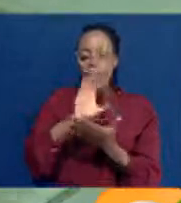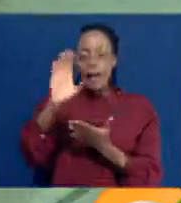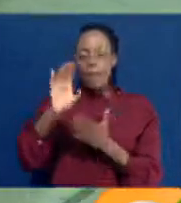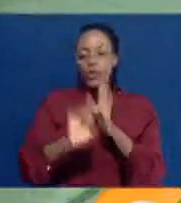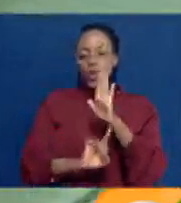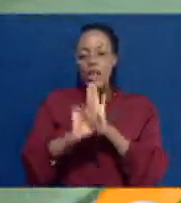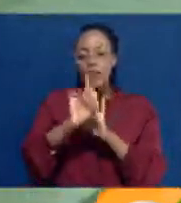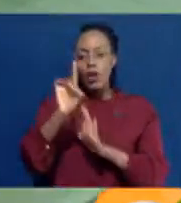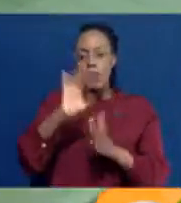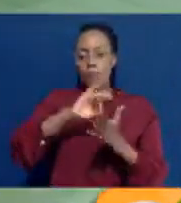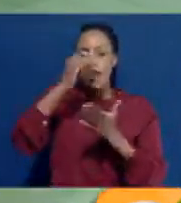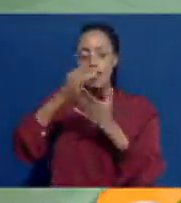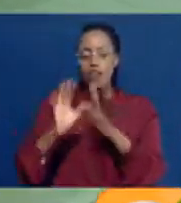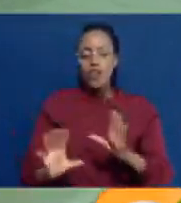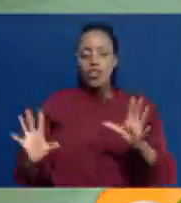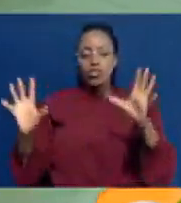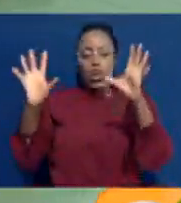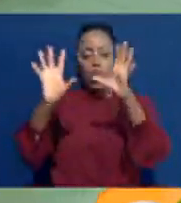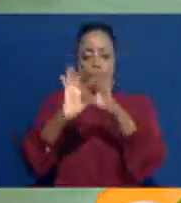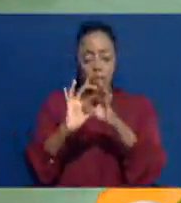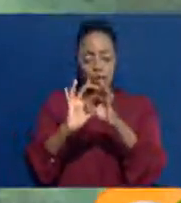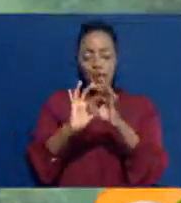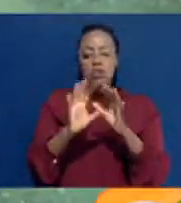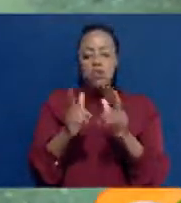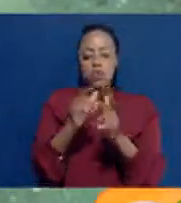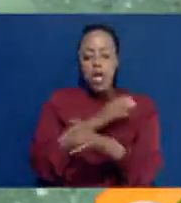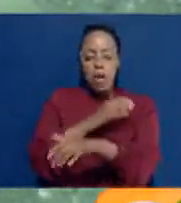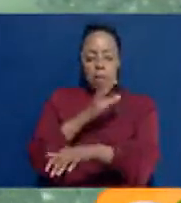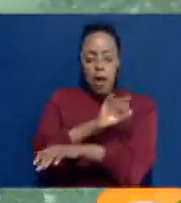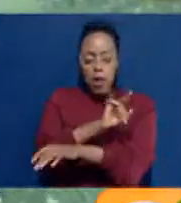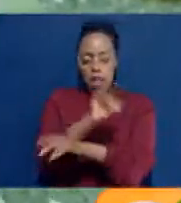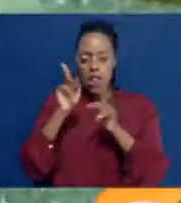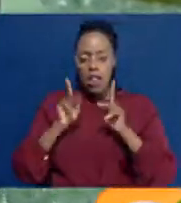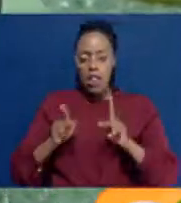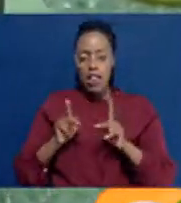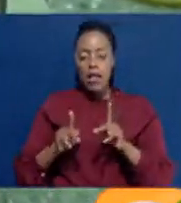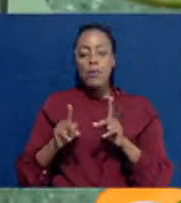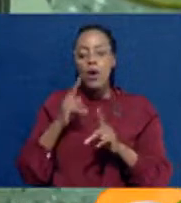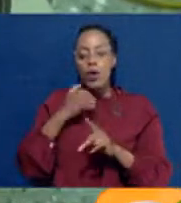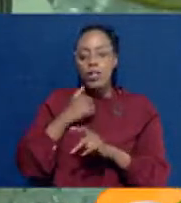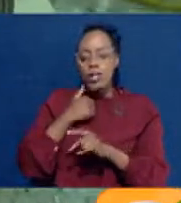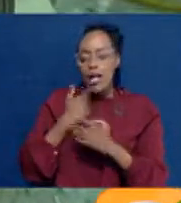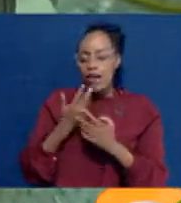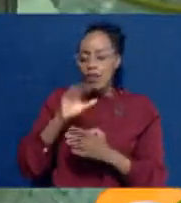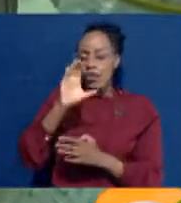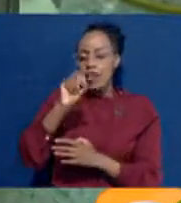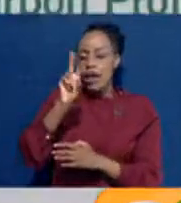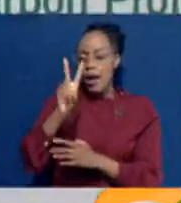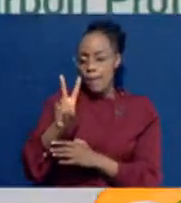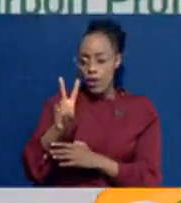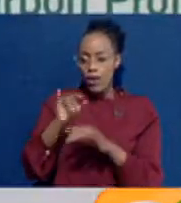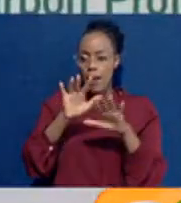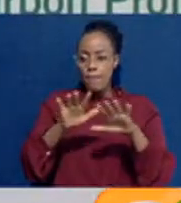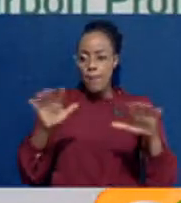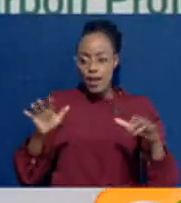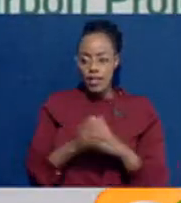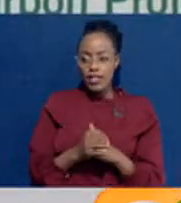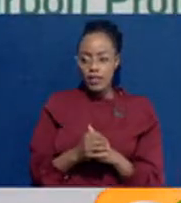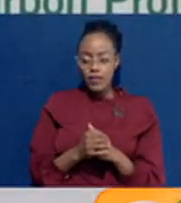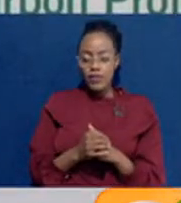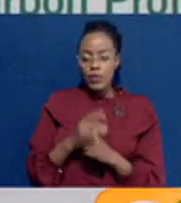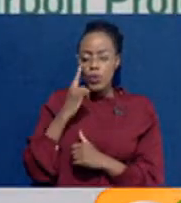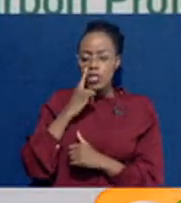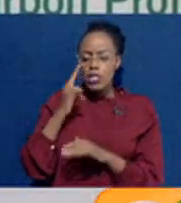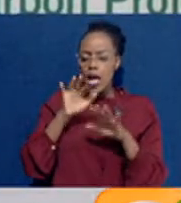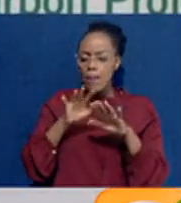Fund, have joined forces to empower lenders in the continent with knowledge on carbon markets. At AGF, we foresee